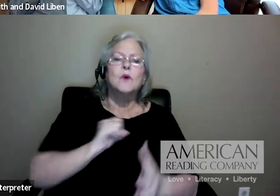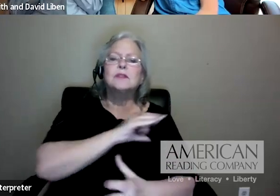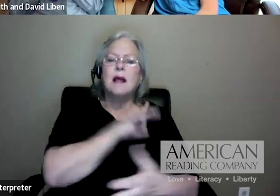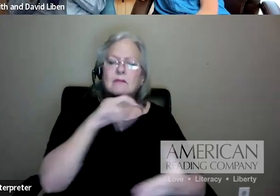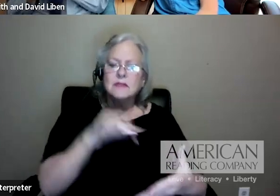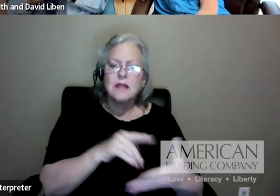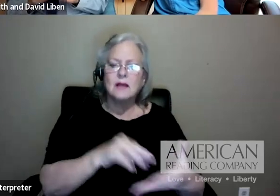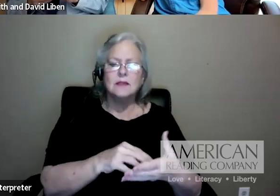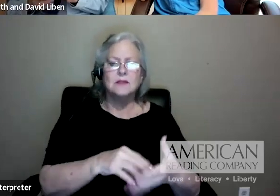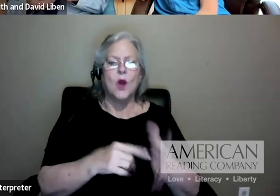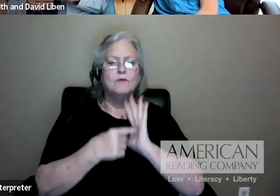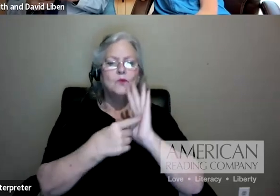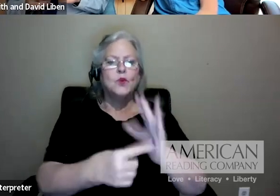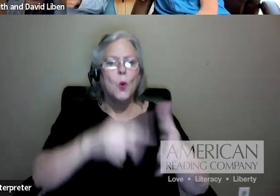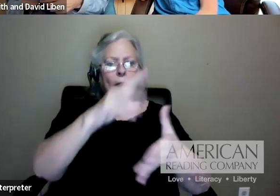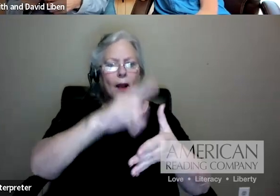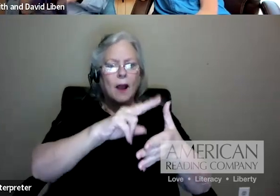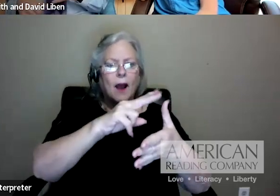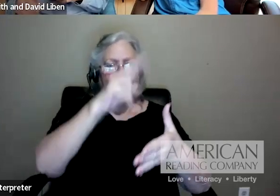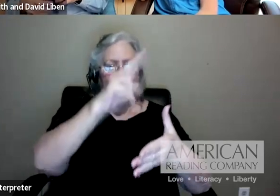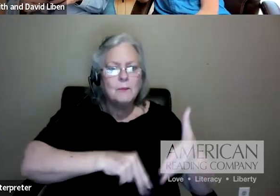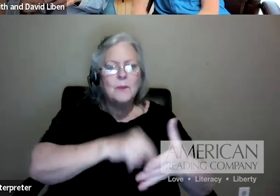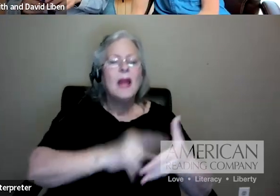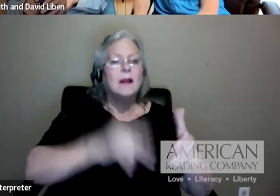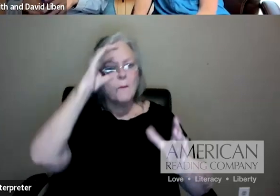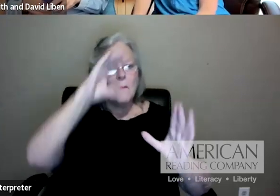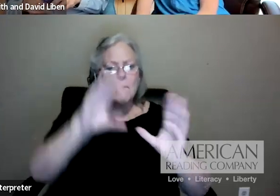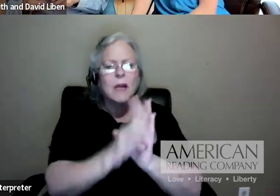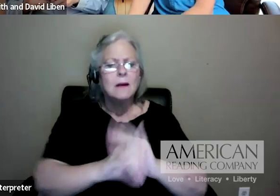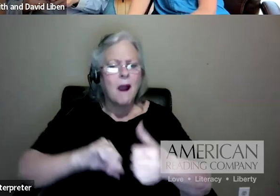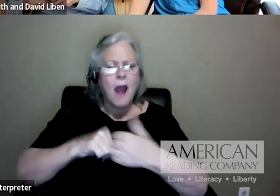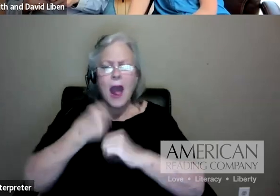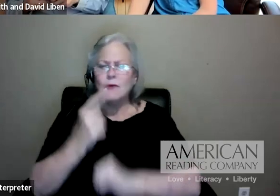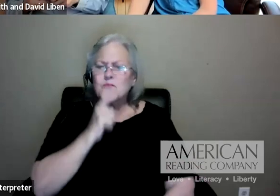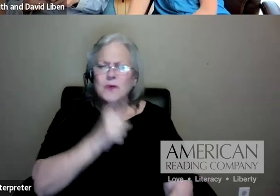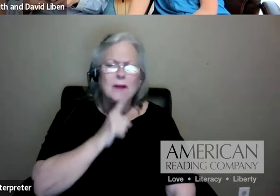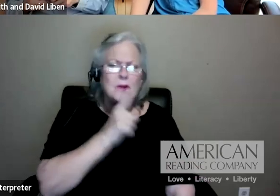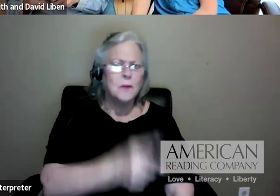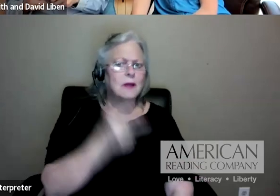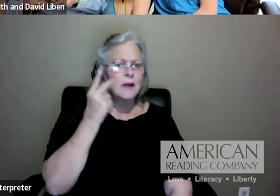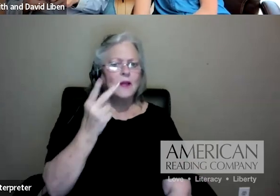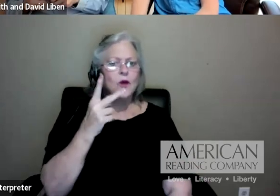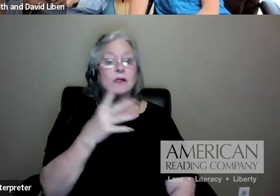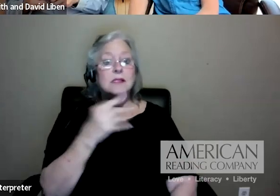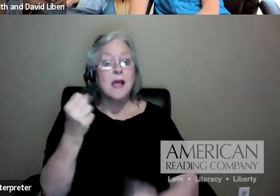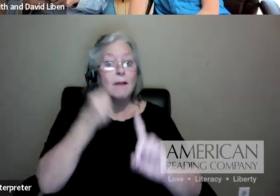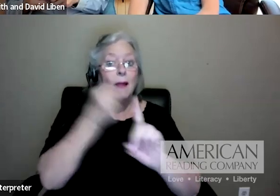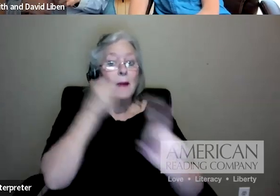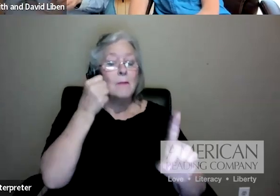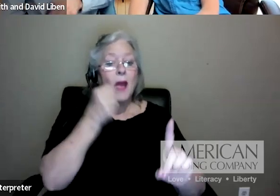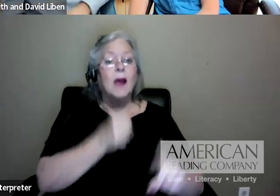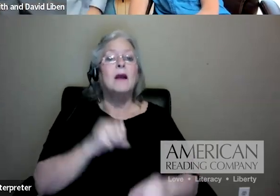and, and, and what we're talking about and how, how it really looks and then the impact on vocabulary